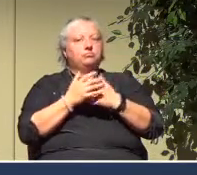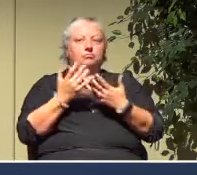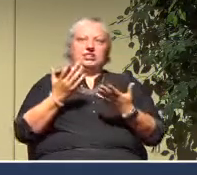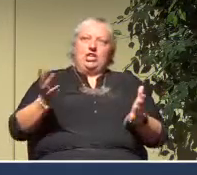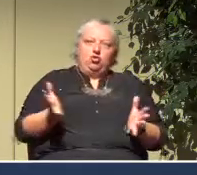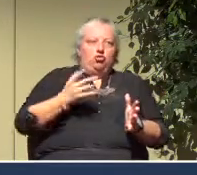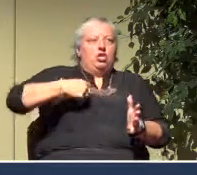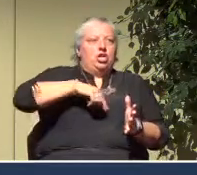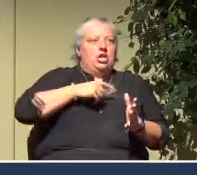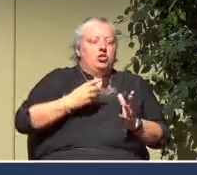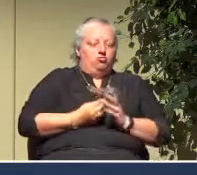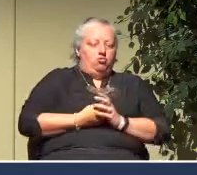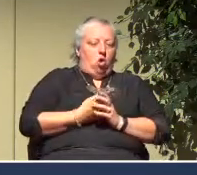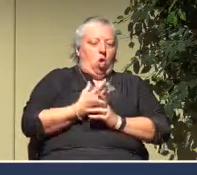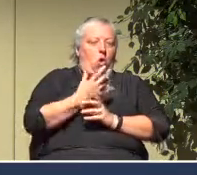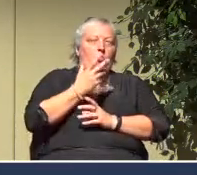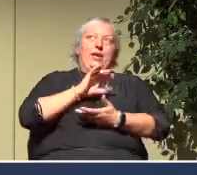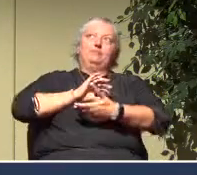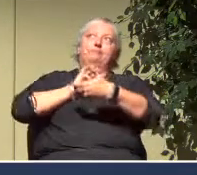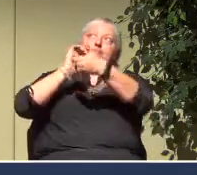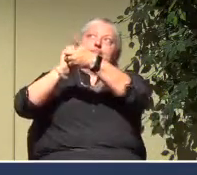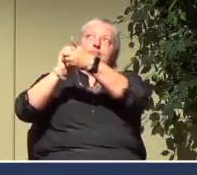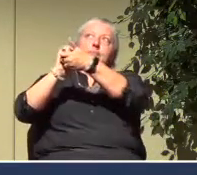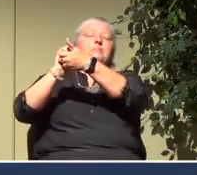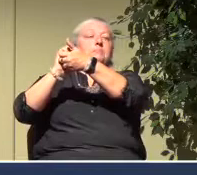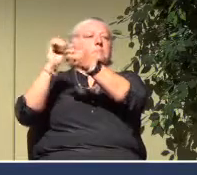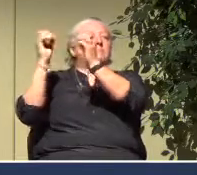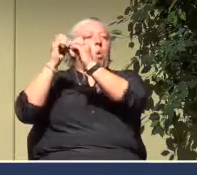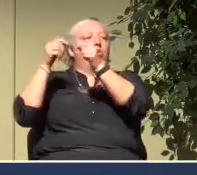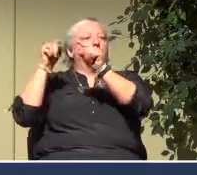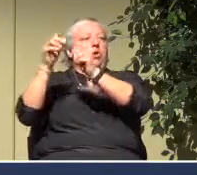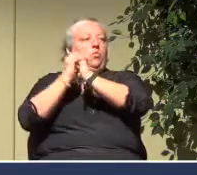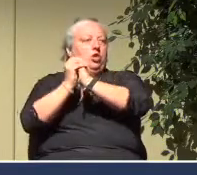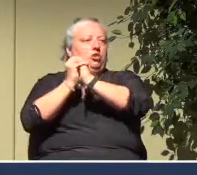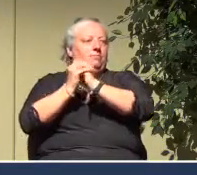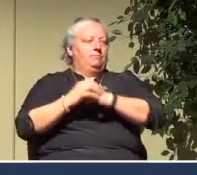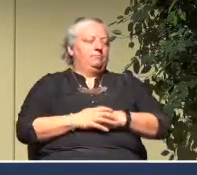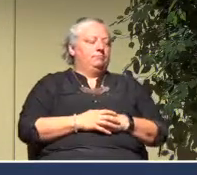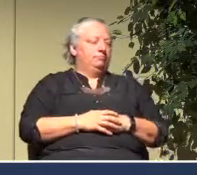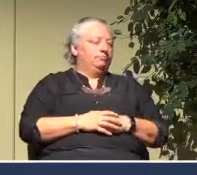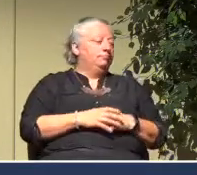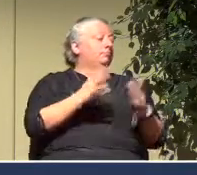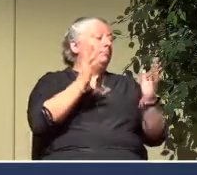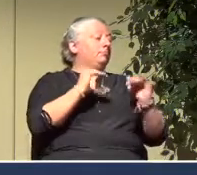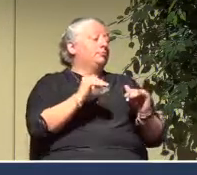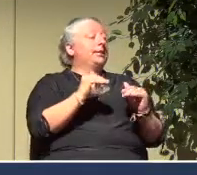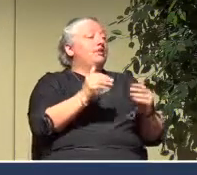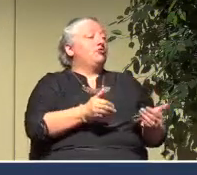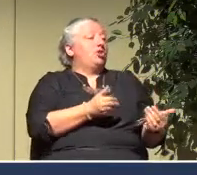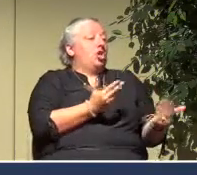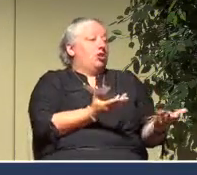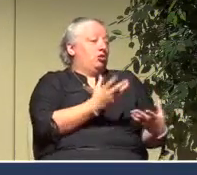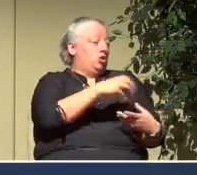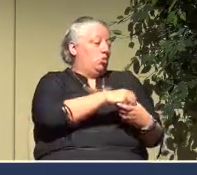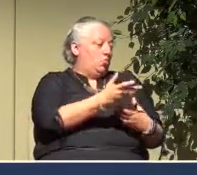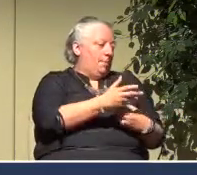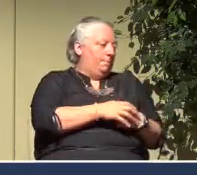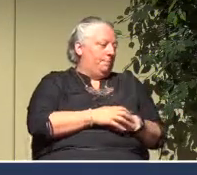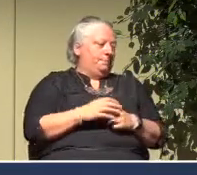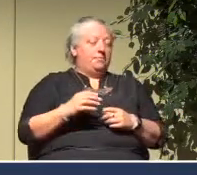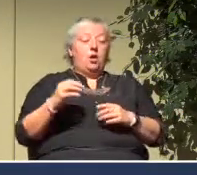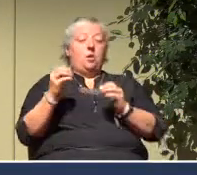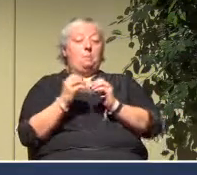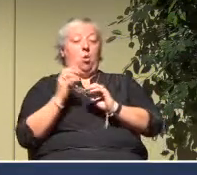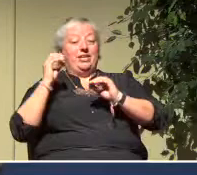more fully in worship together. Some suggestions include more teaching and